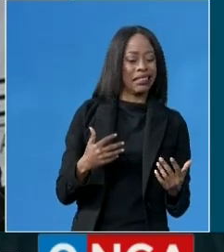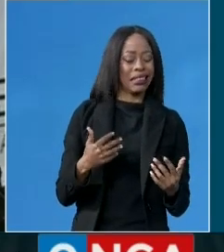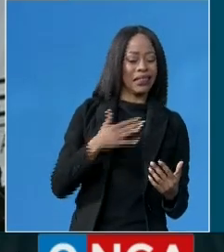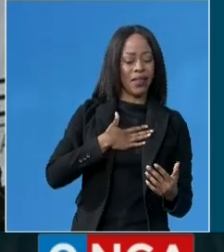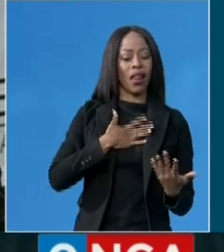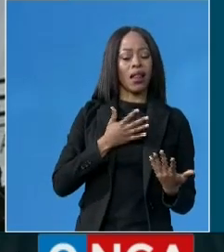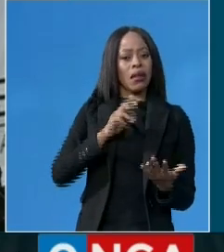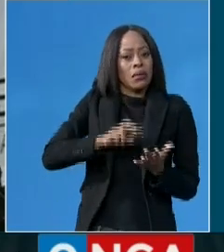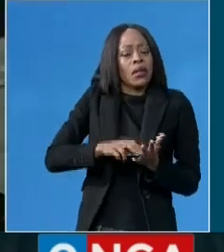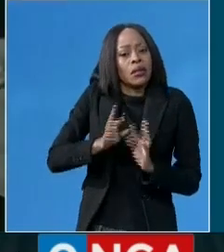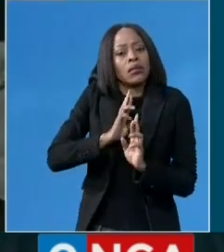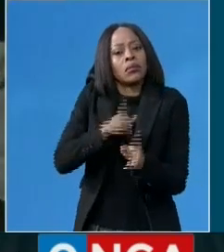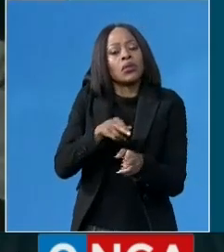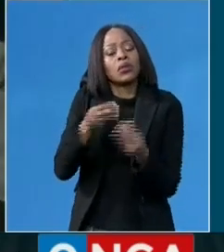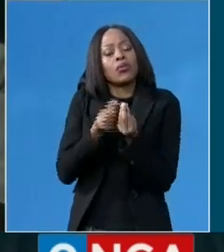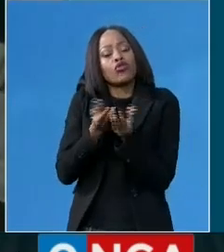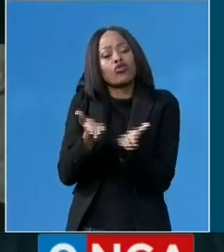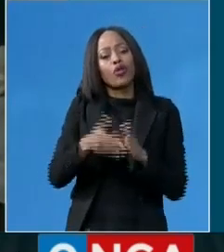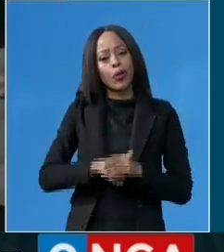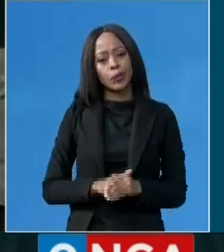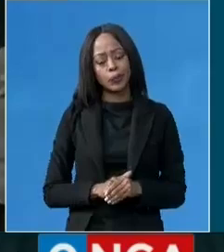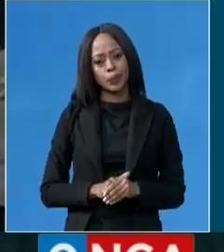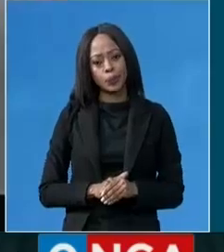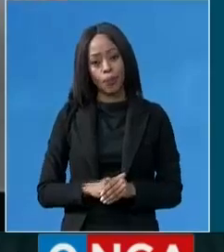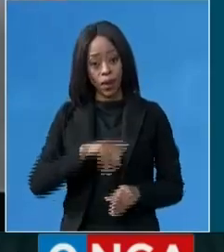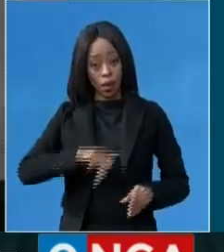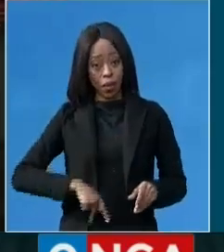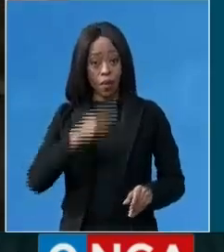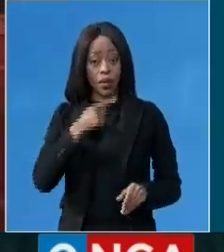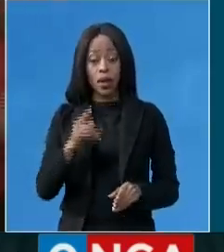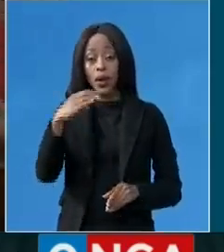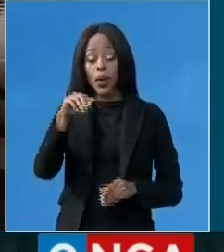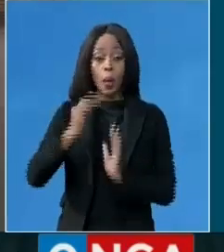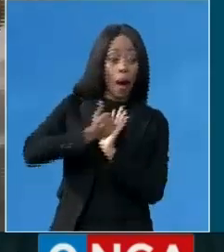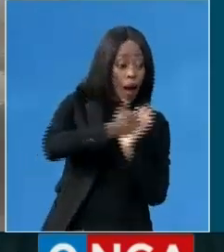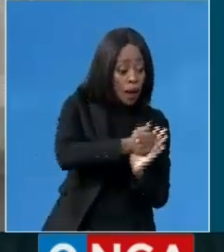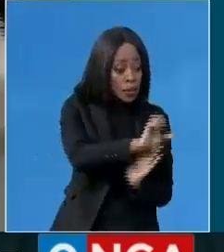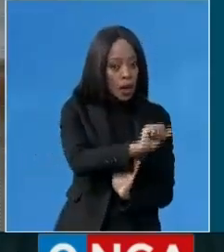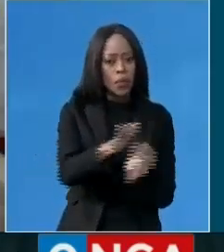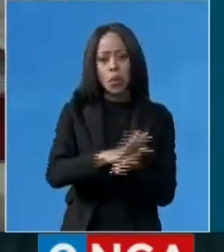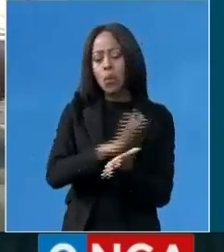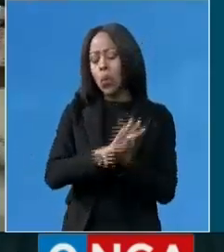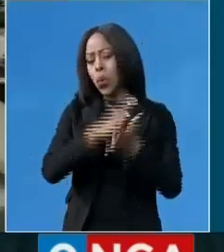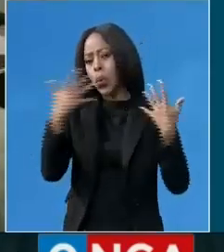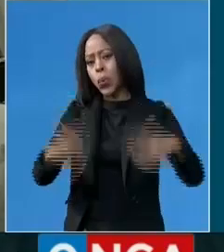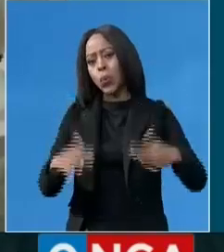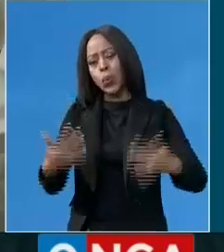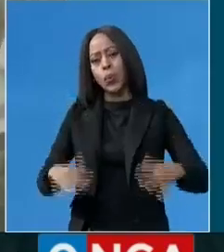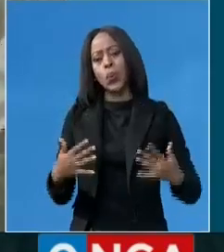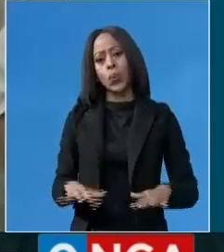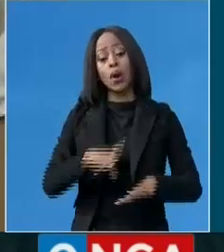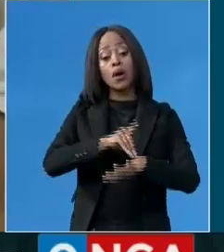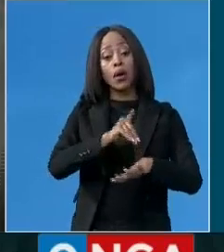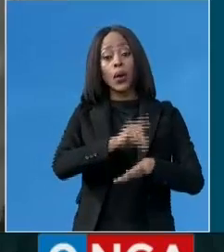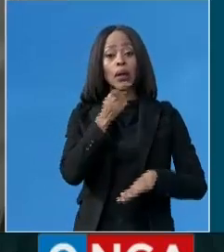utterances. Mabuyanes has stressed that Cuba's assistance is greatly appreciated. The Cuban